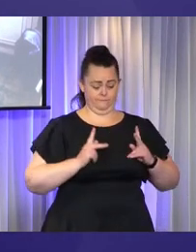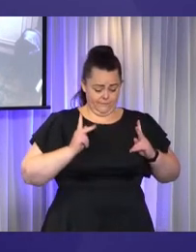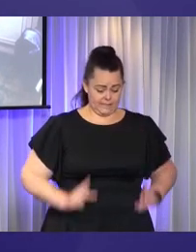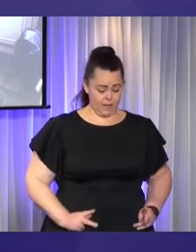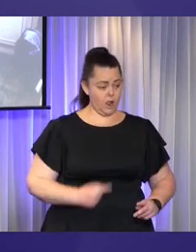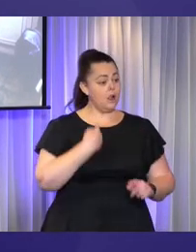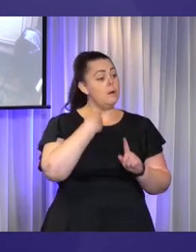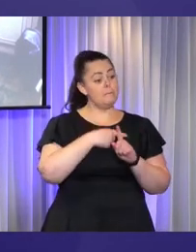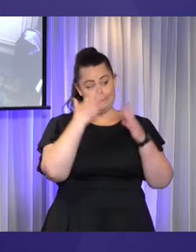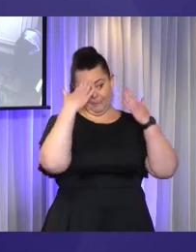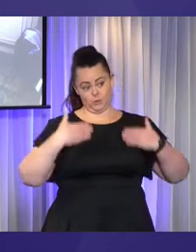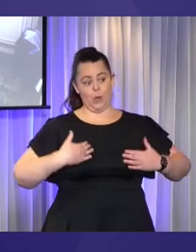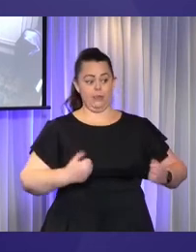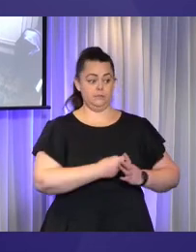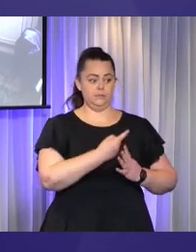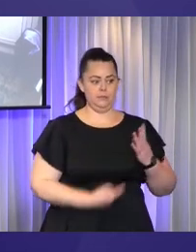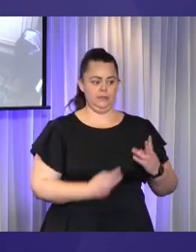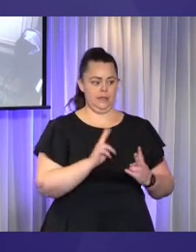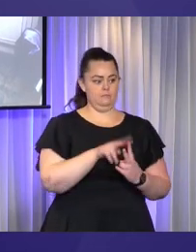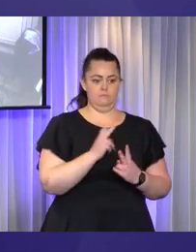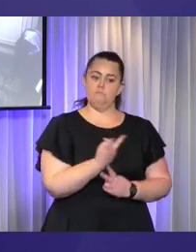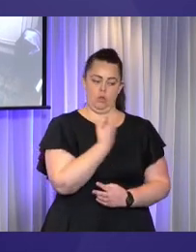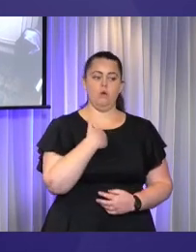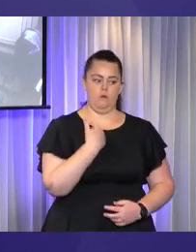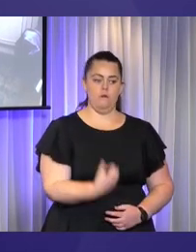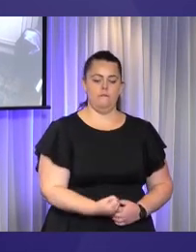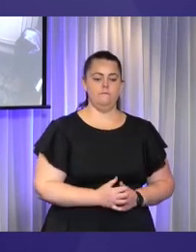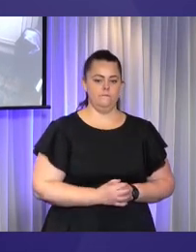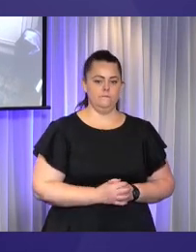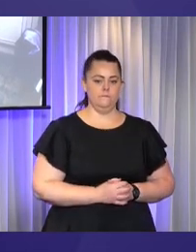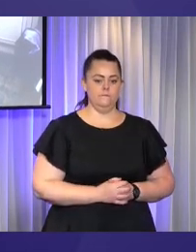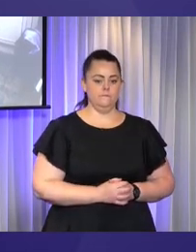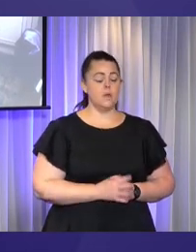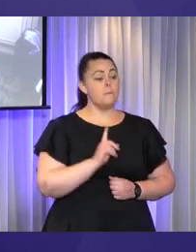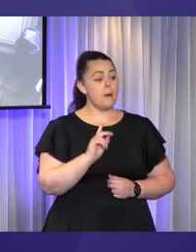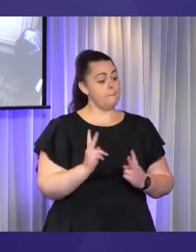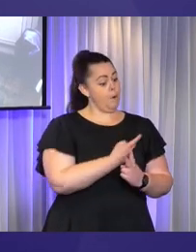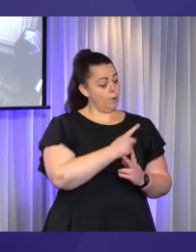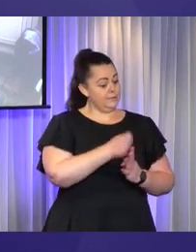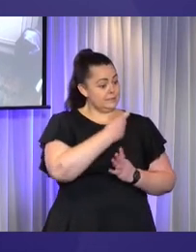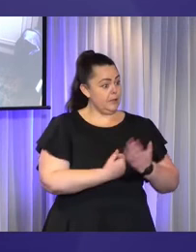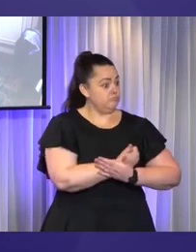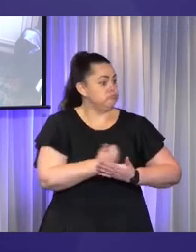-related disabilities, but those disabilities are intermittent and wax and wane throughout